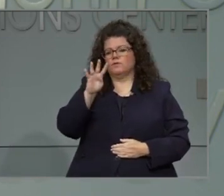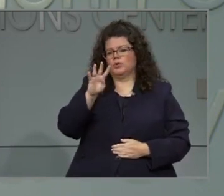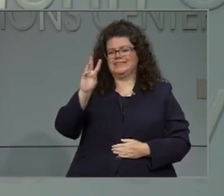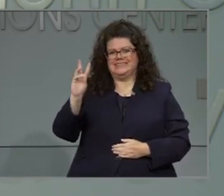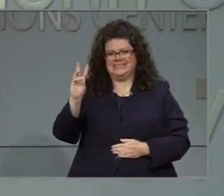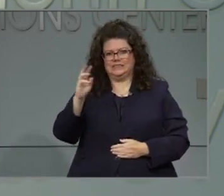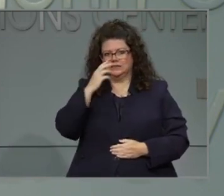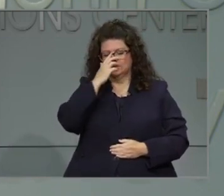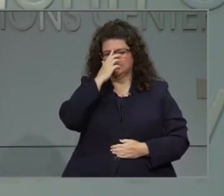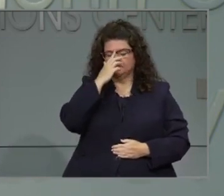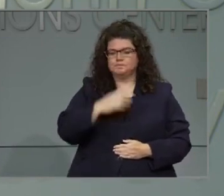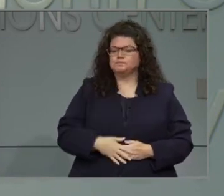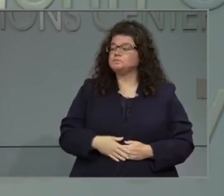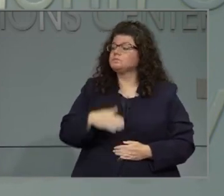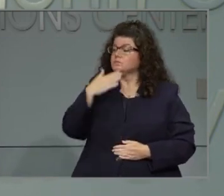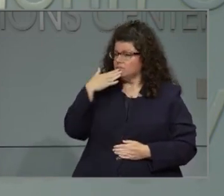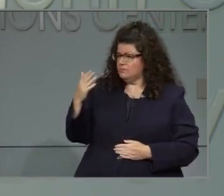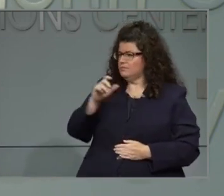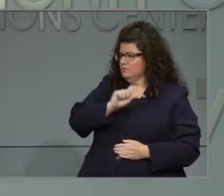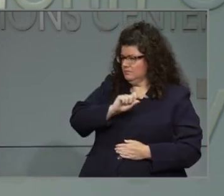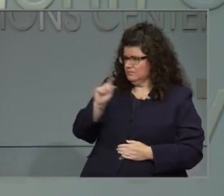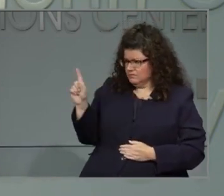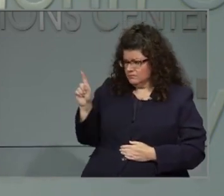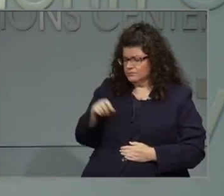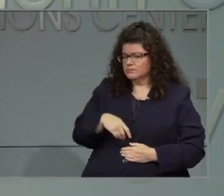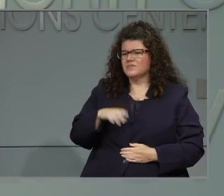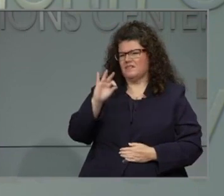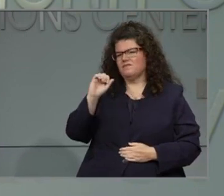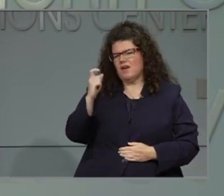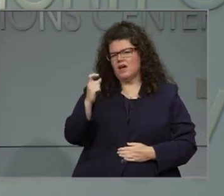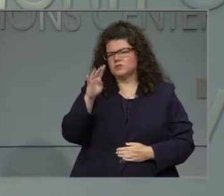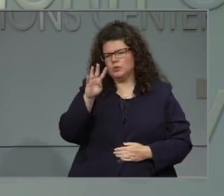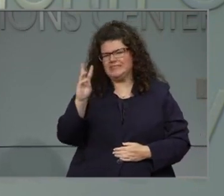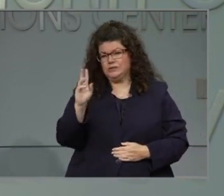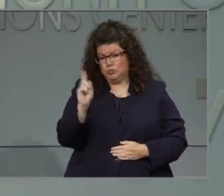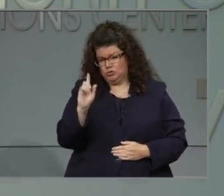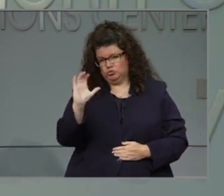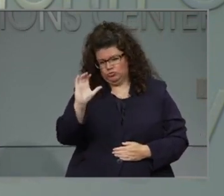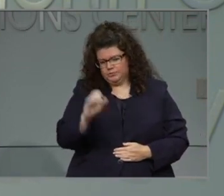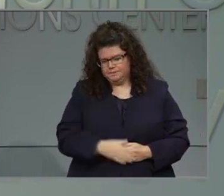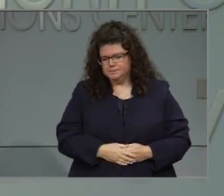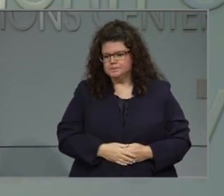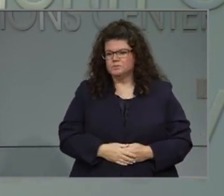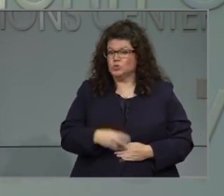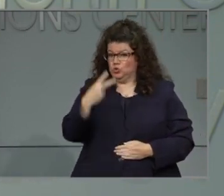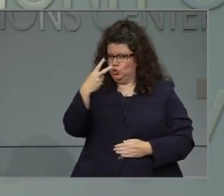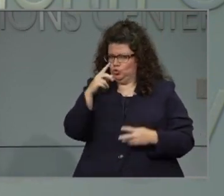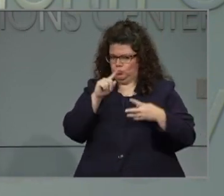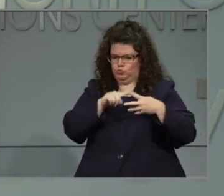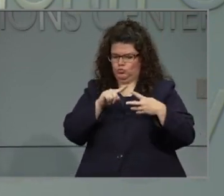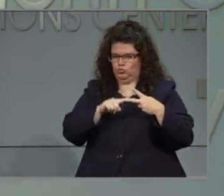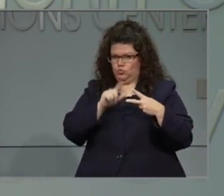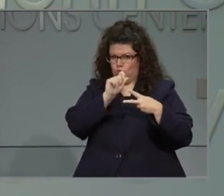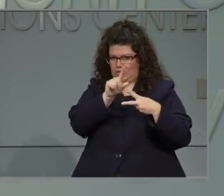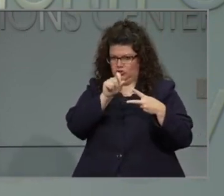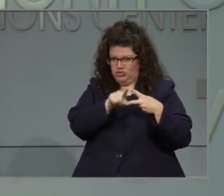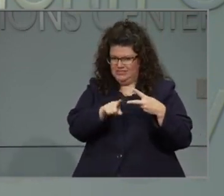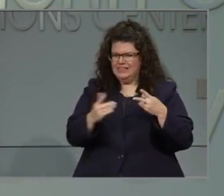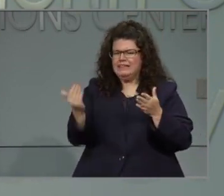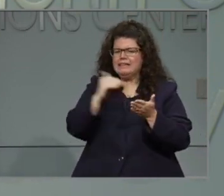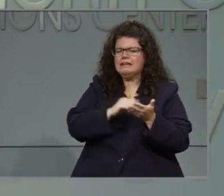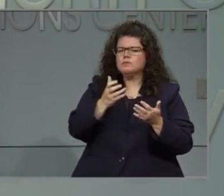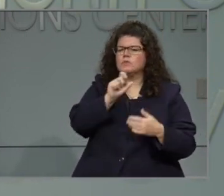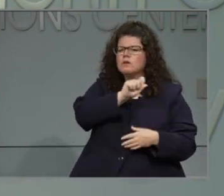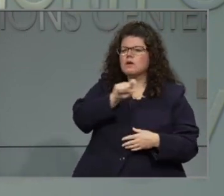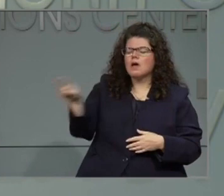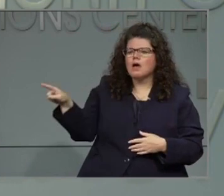Thank you for taking my question. This is Derek Dellinger with Fox 46 in Charlotte. I actually said two questions. I just want to be clear on the timing here as far as